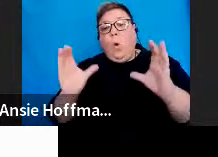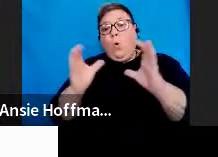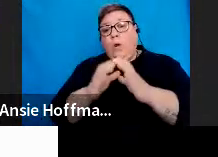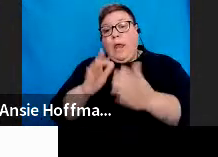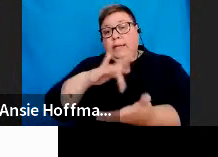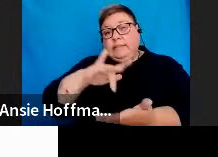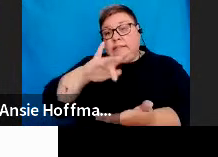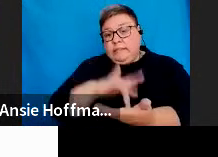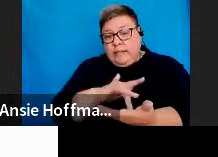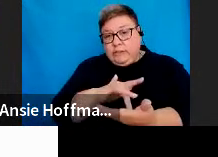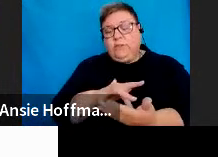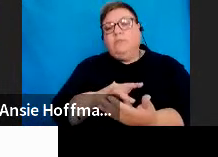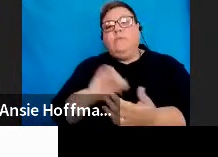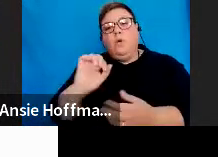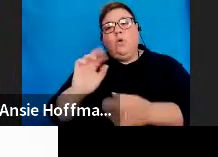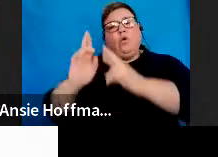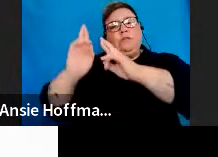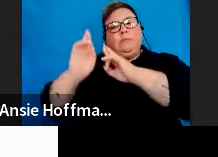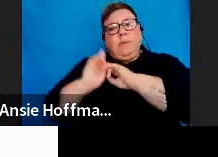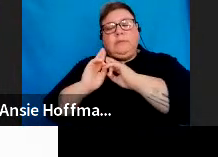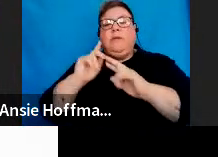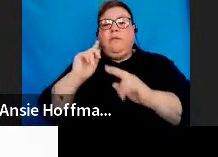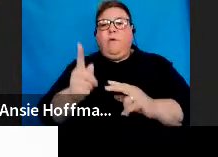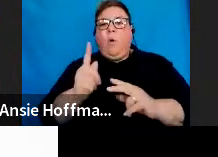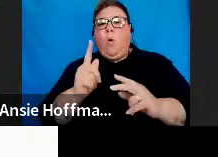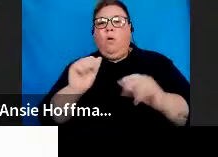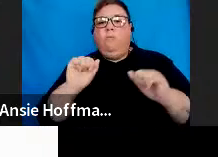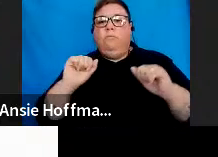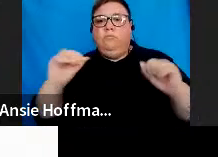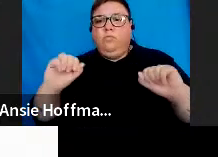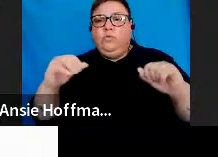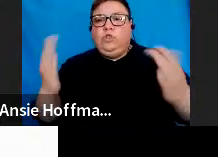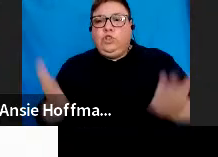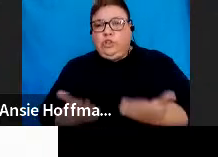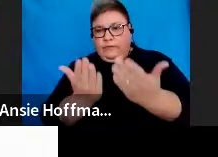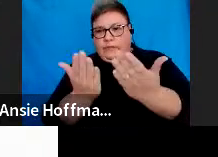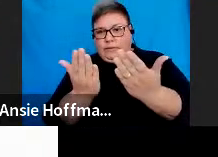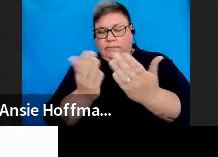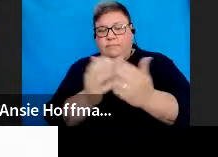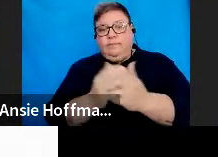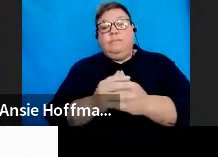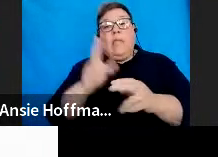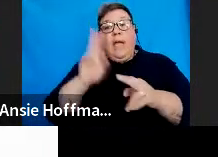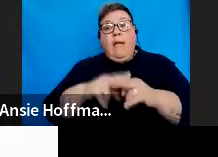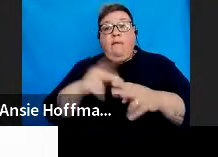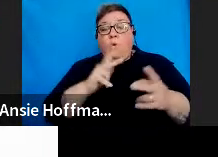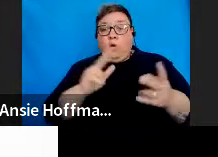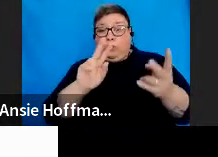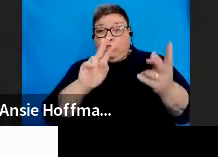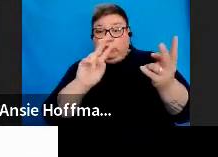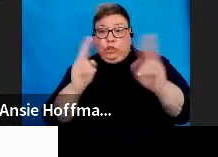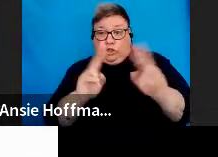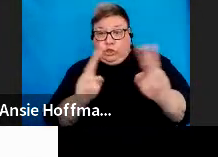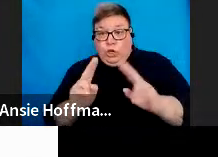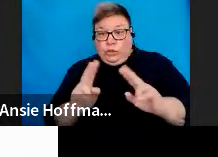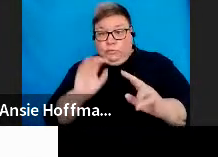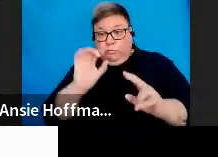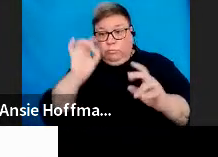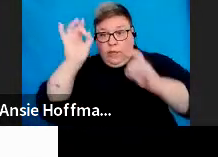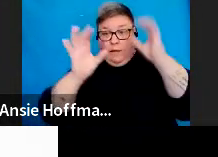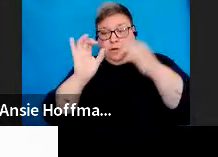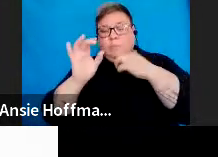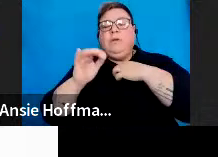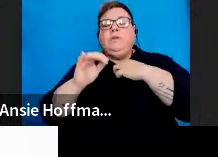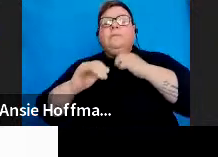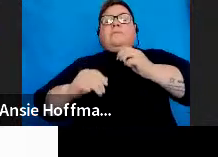that is responsible for rendering the services. If you wish to change the default organization, select the applicable